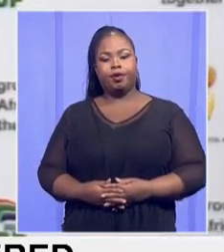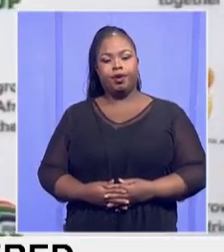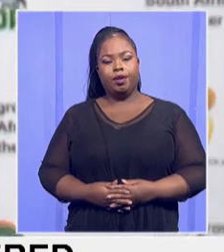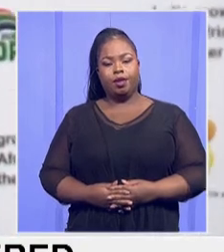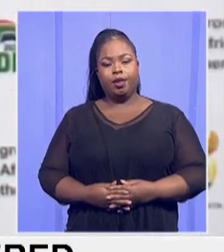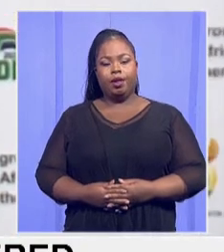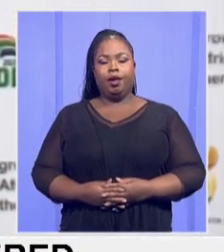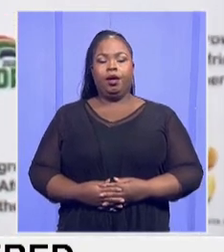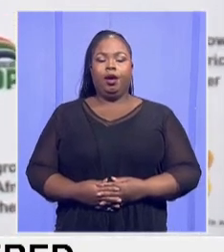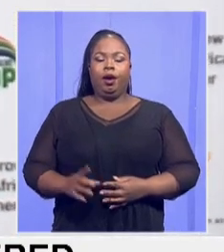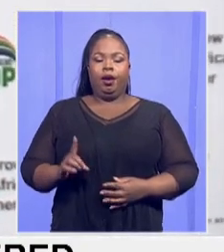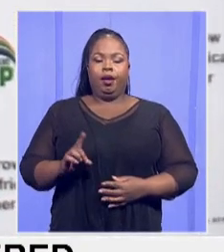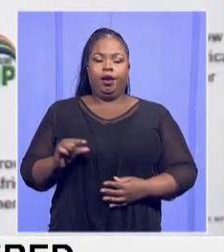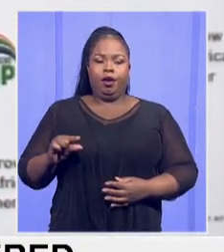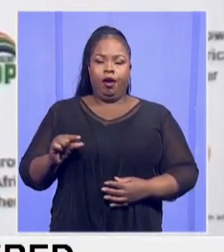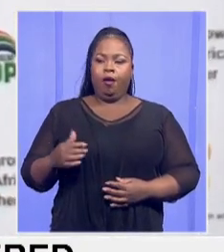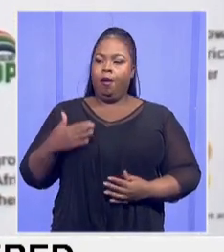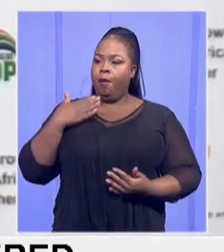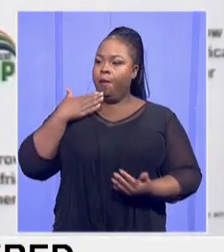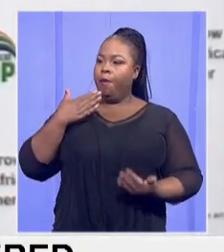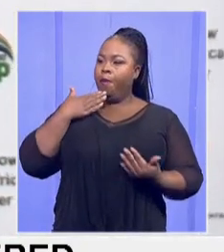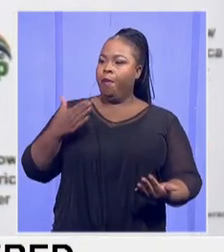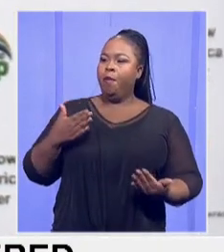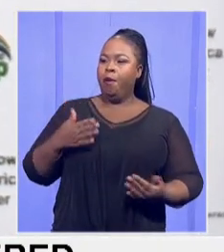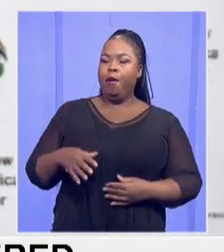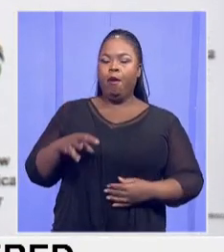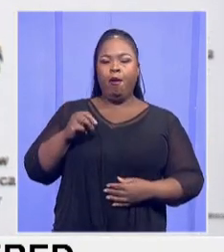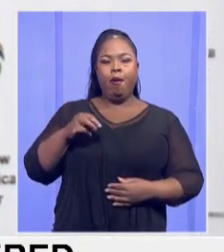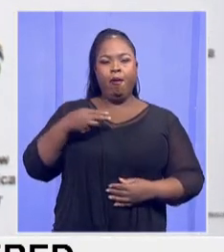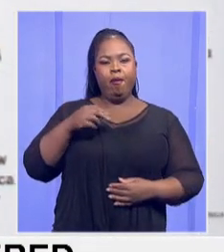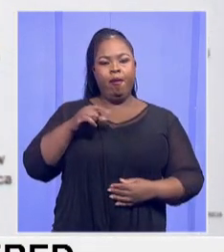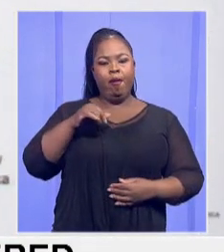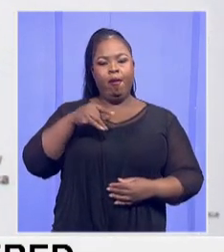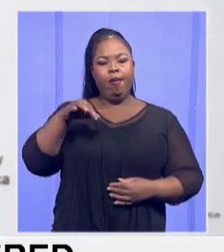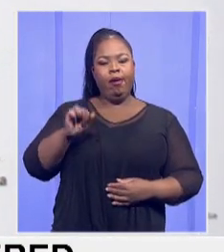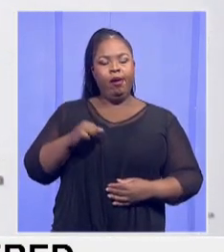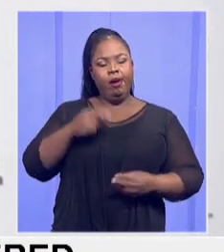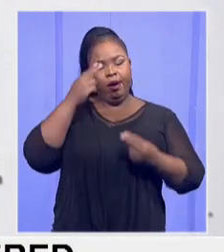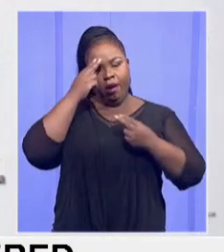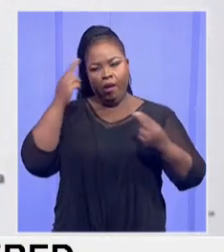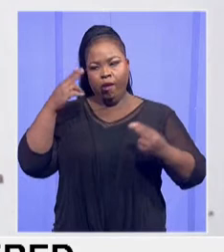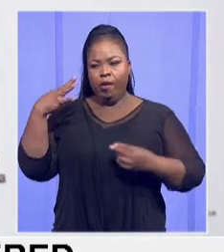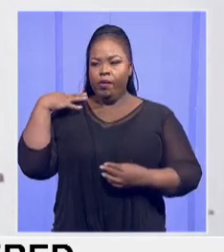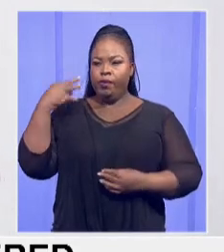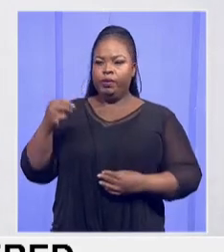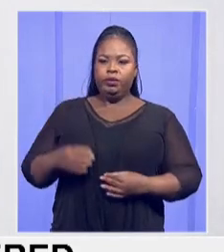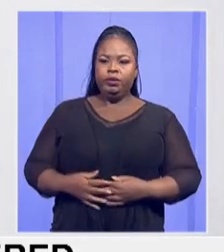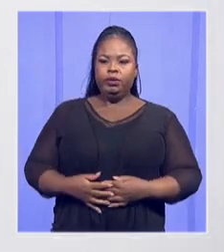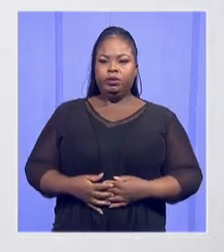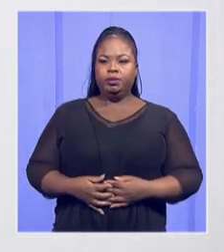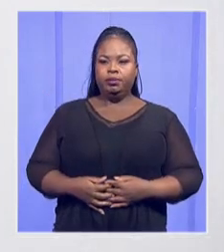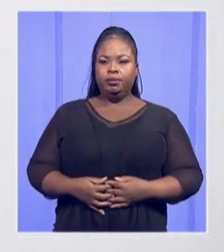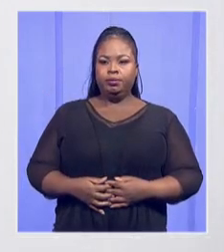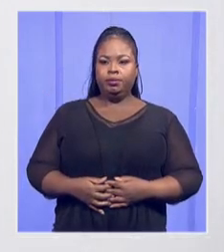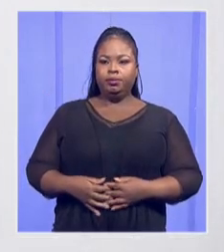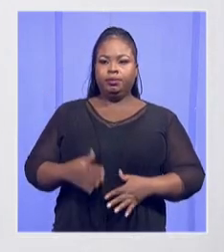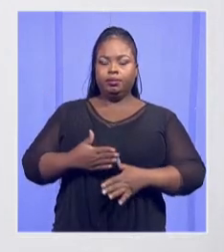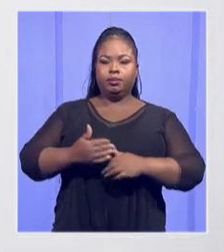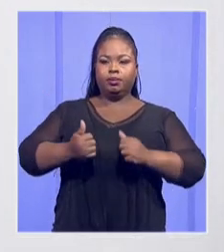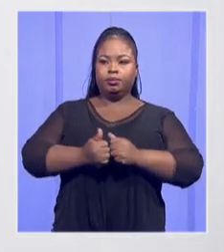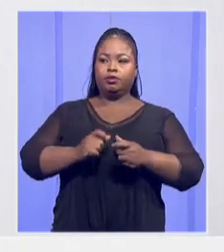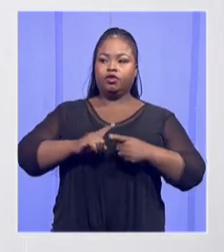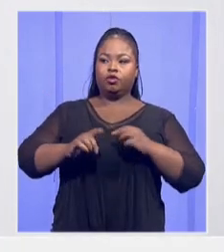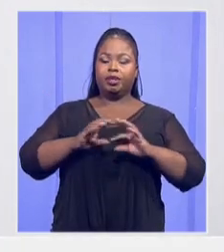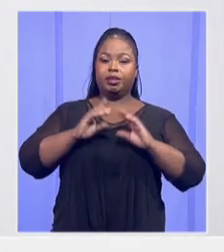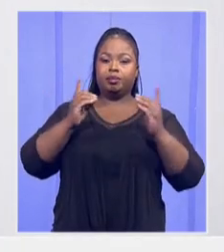Thank you. Mr. Mklanga, Honorable Minister, colleagues from the